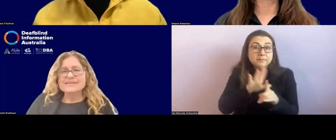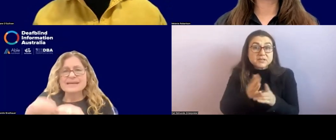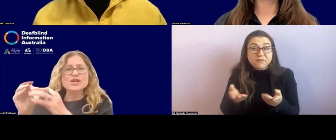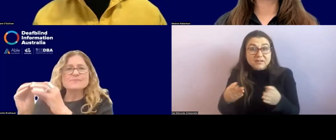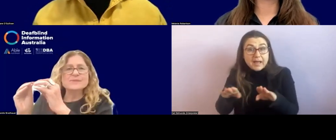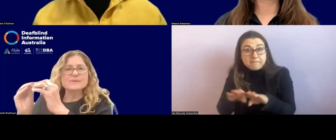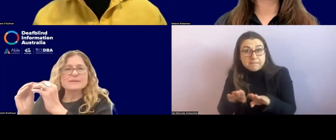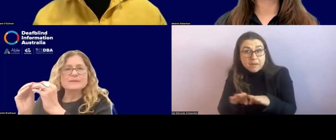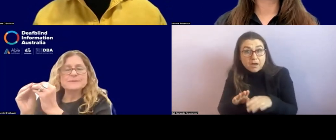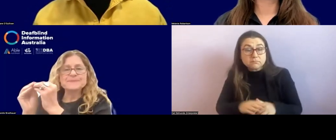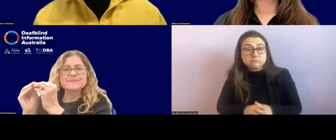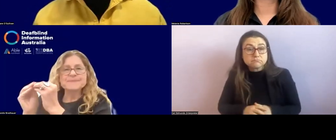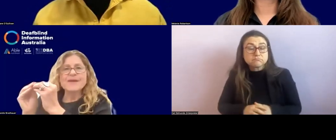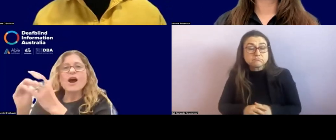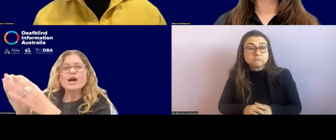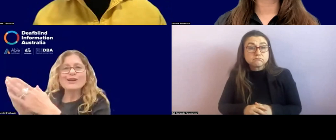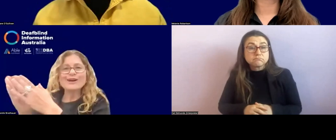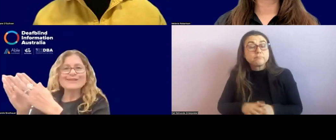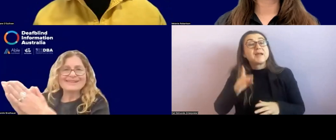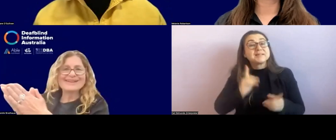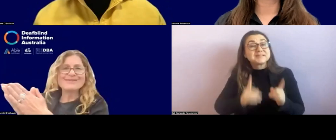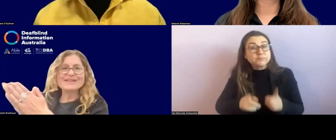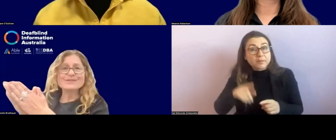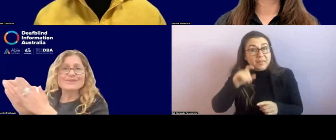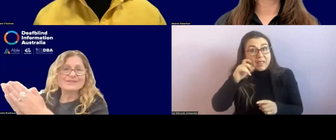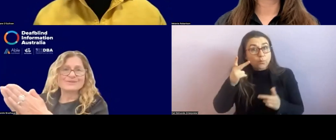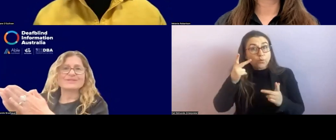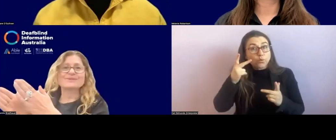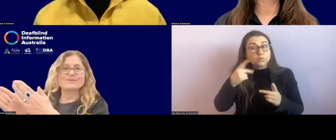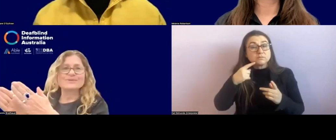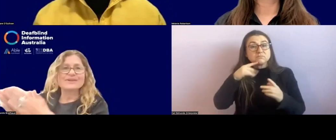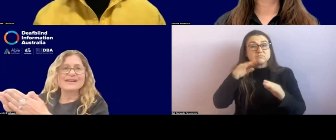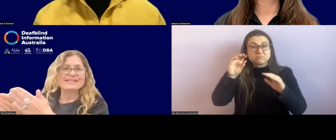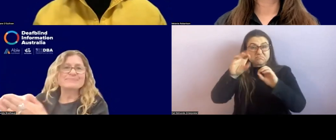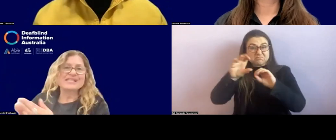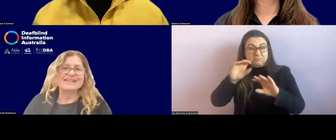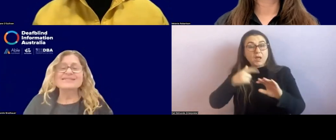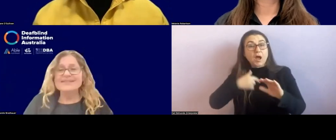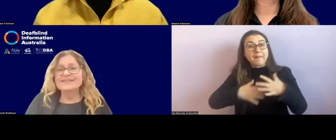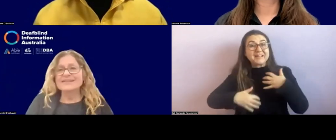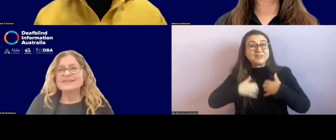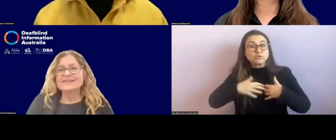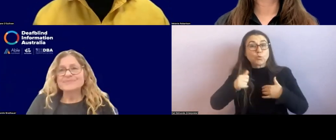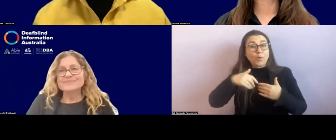they sometimes will highlight their areas of interest or expertise.